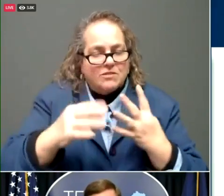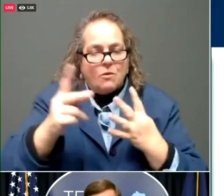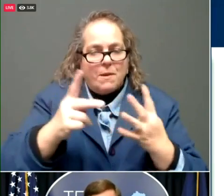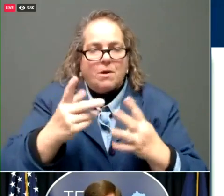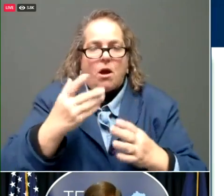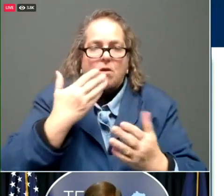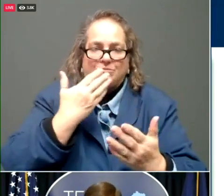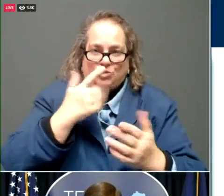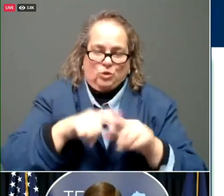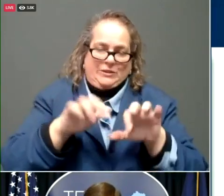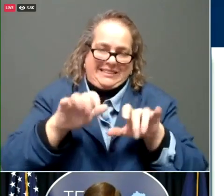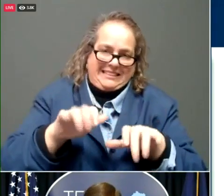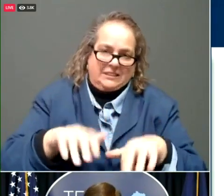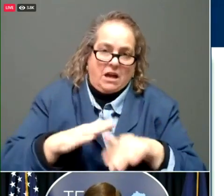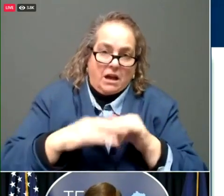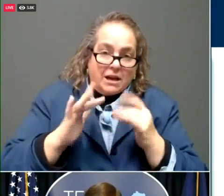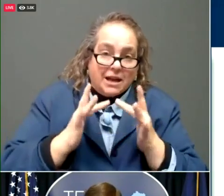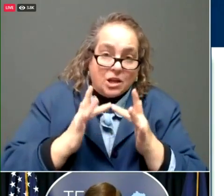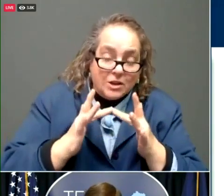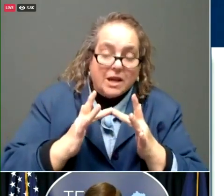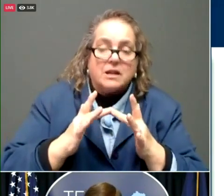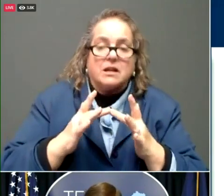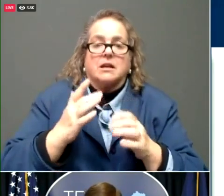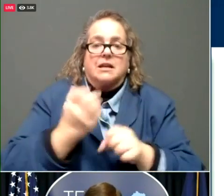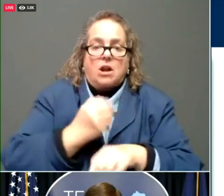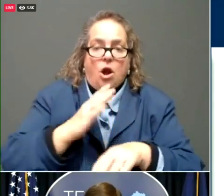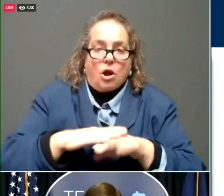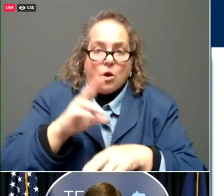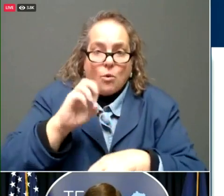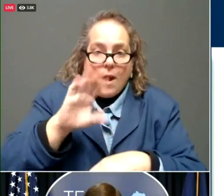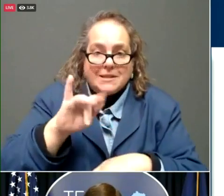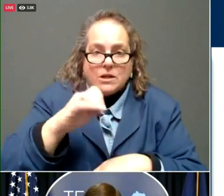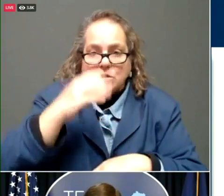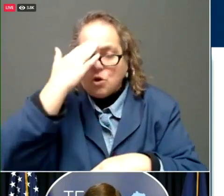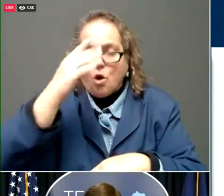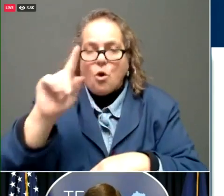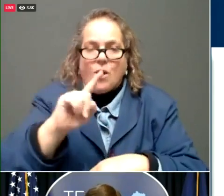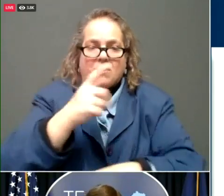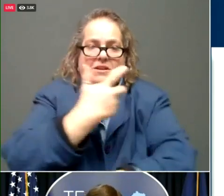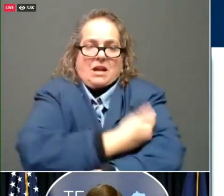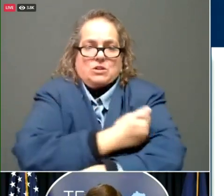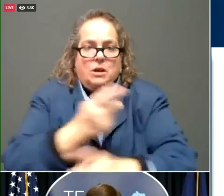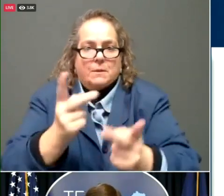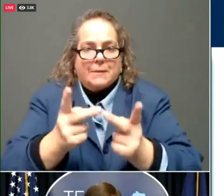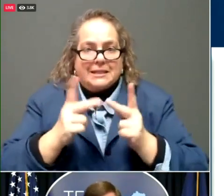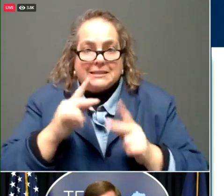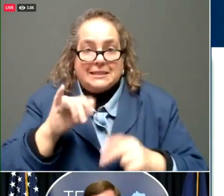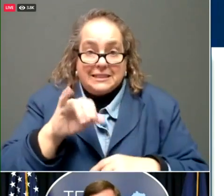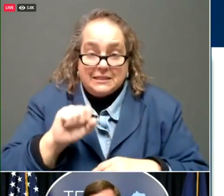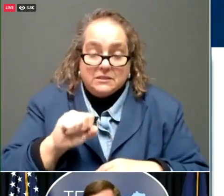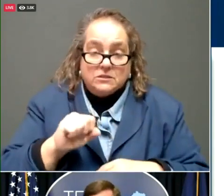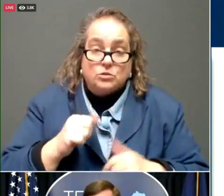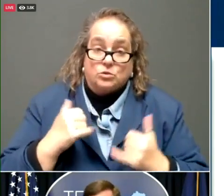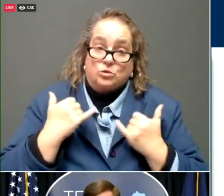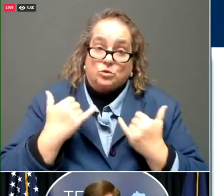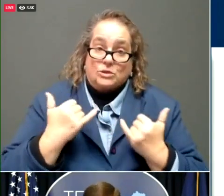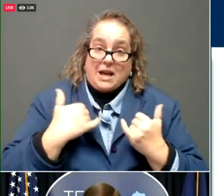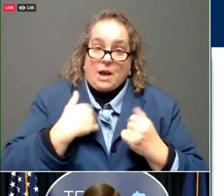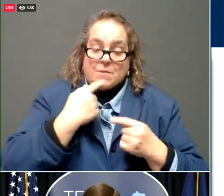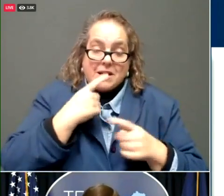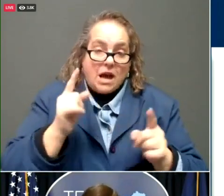website and to know where their regional vaccination site is. Today, I'm going to announce four